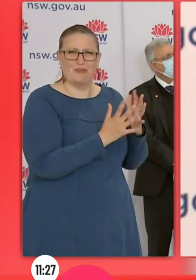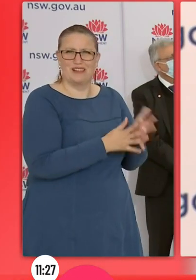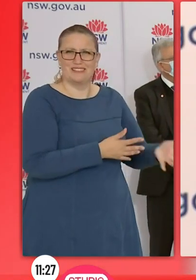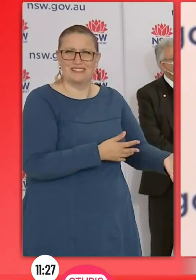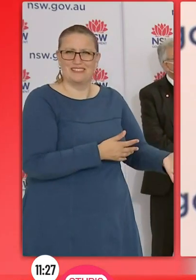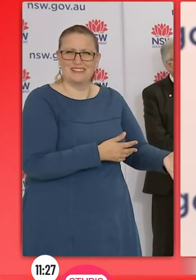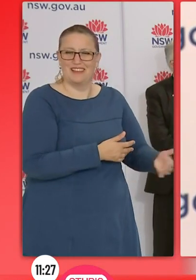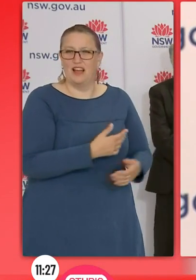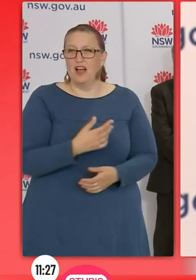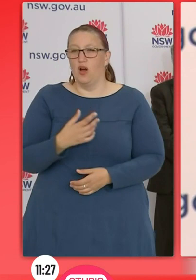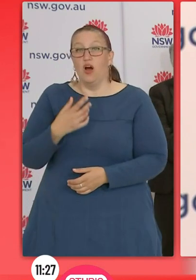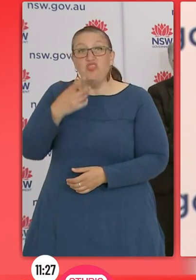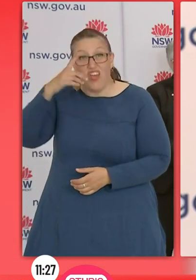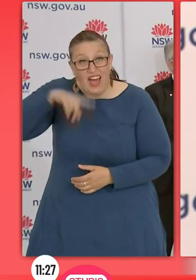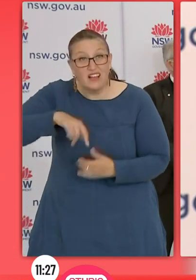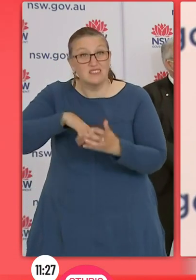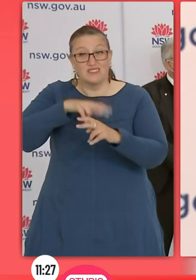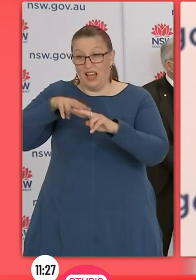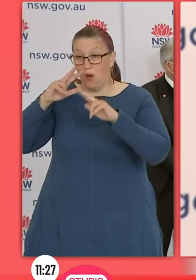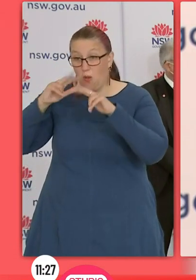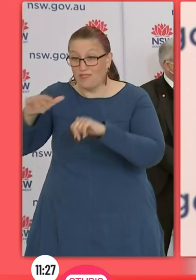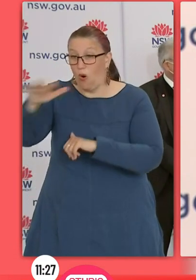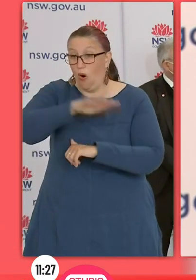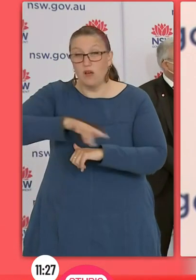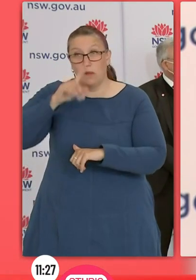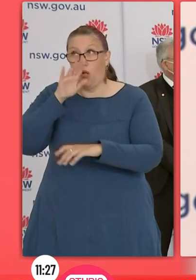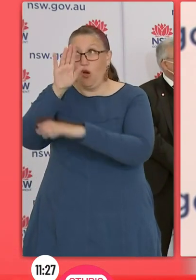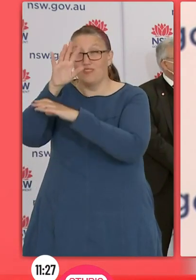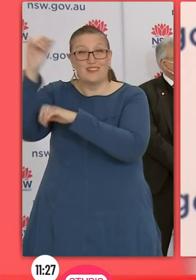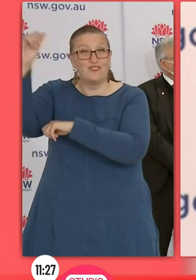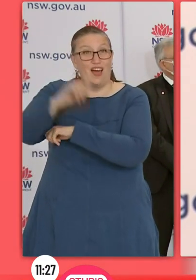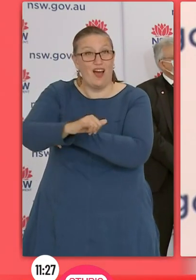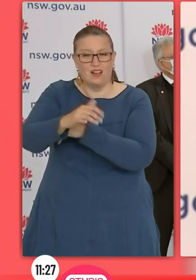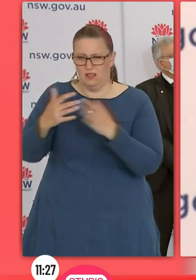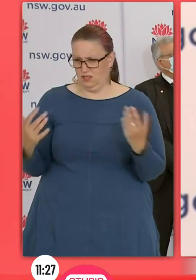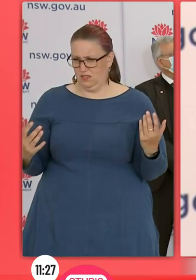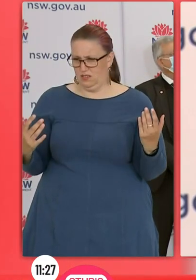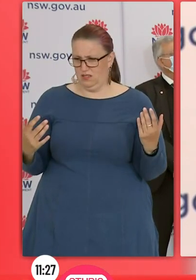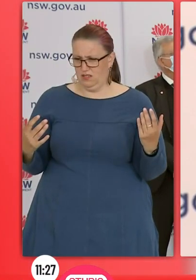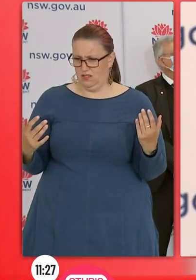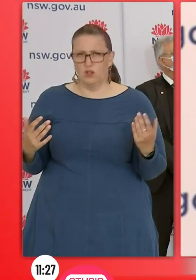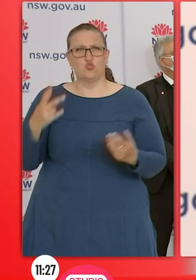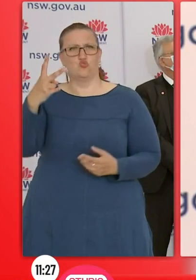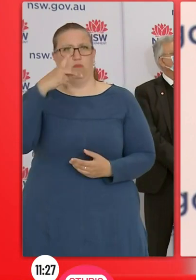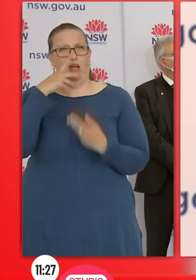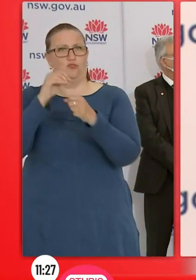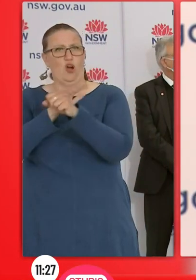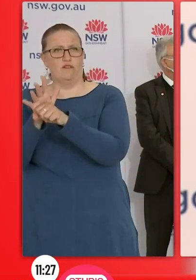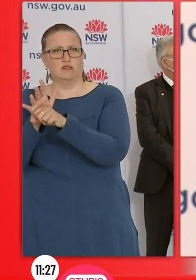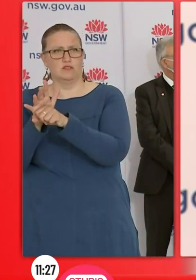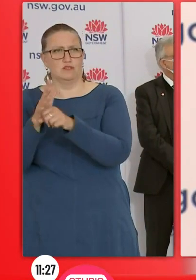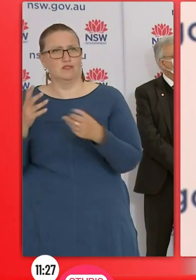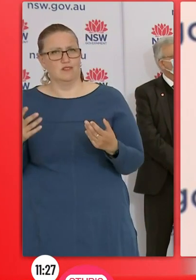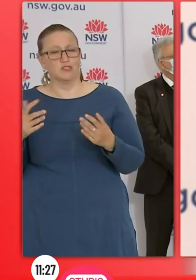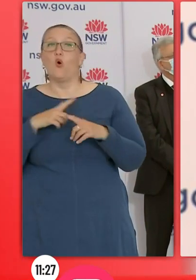cases with COVID versus the number of cases we have in the community. So as a pause in the next month, we've halved our travel. Every